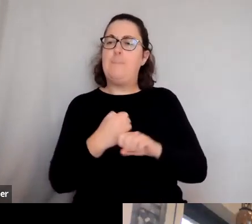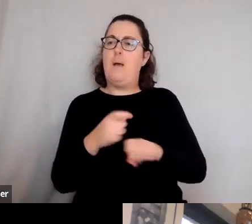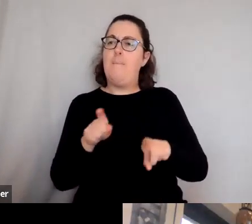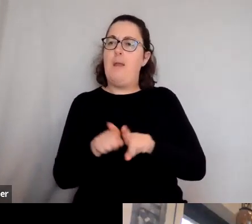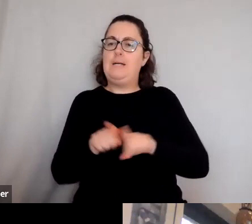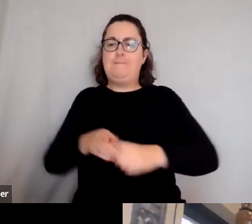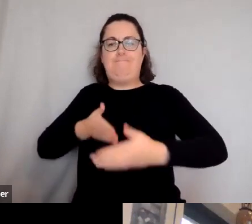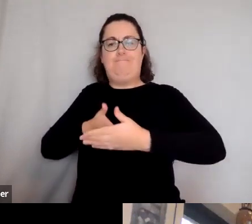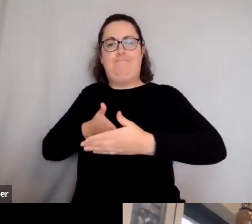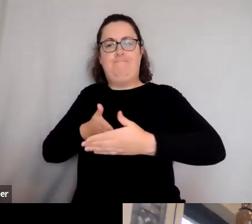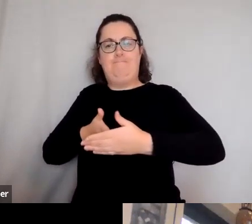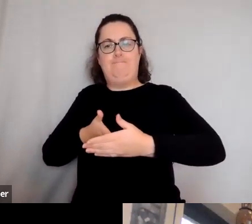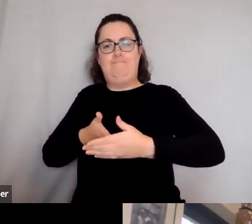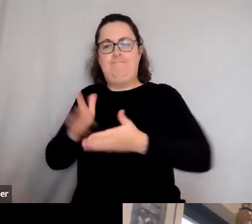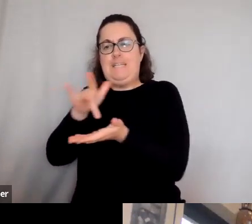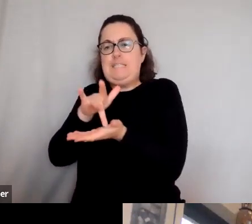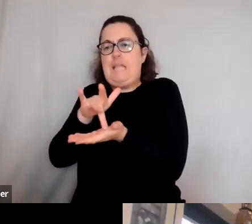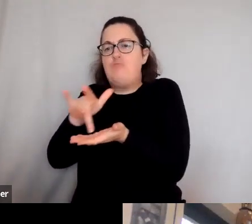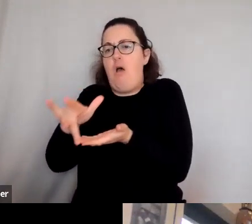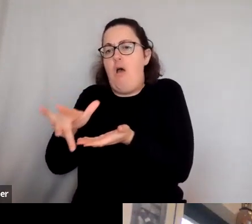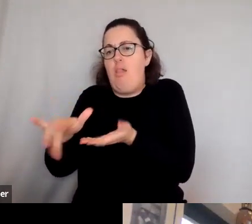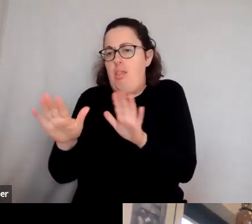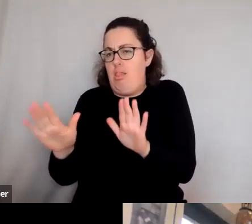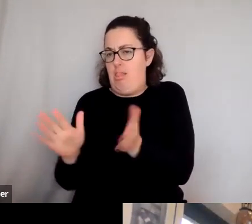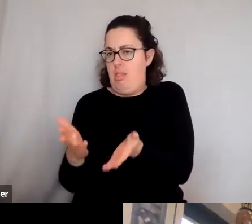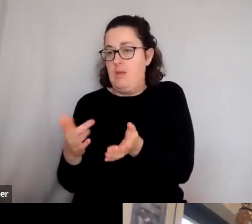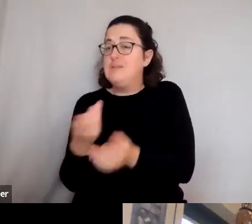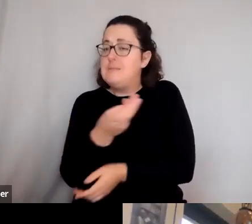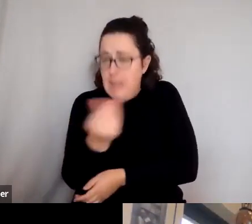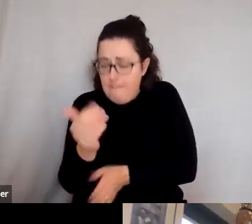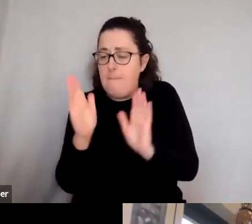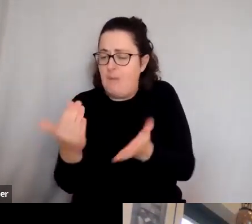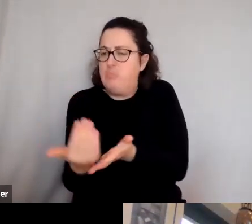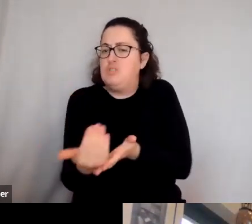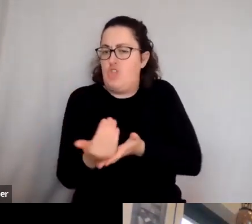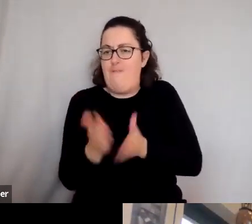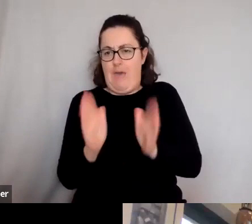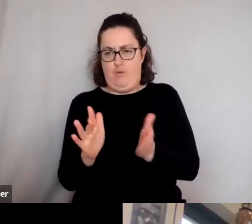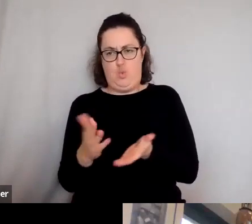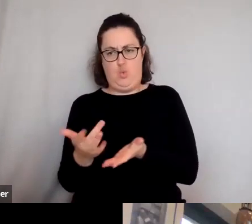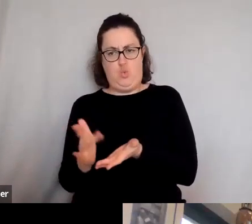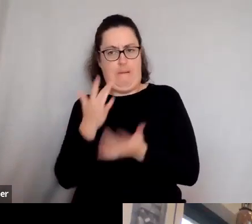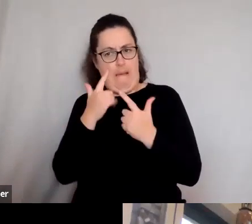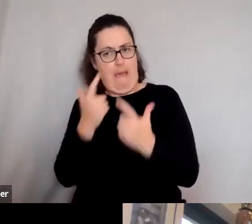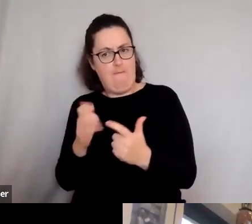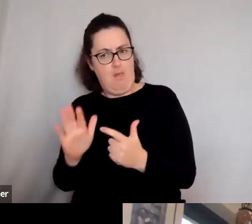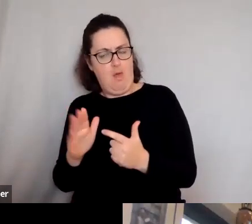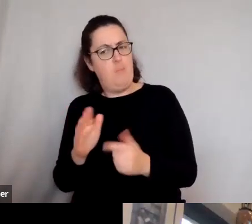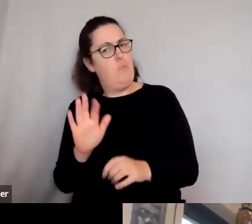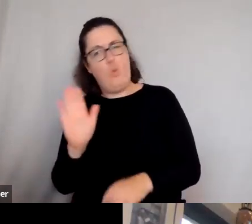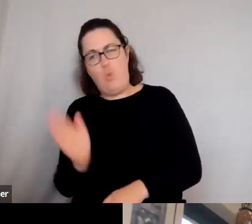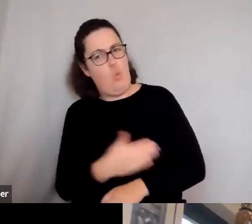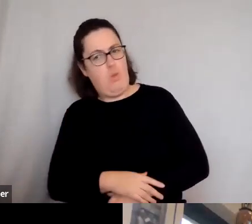sterile area. Some of it's got to be, but not all. Yeah, and that leads me to actually a really good point, which is, is